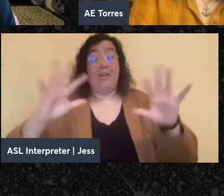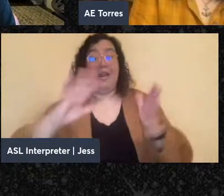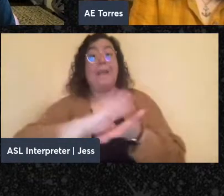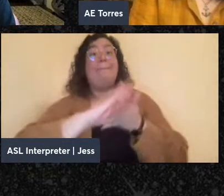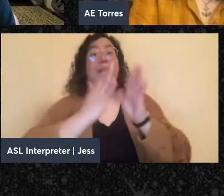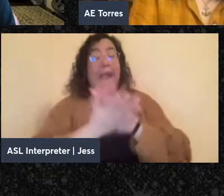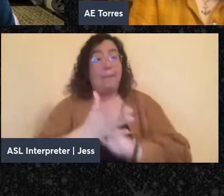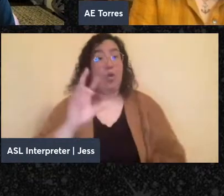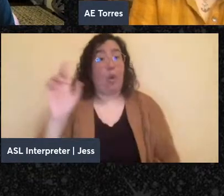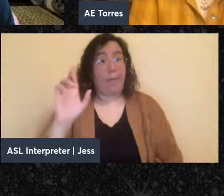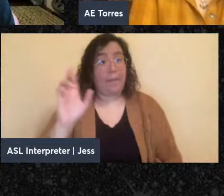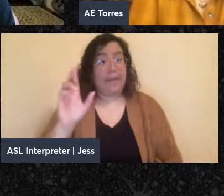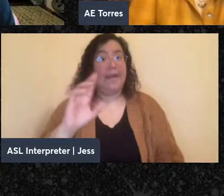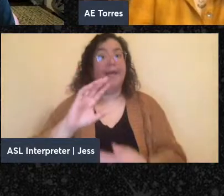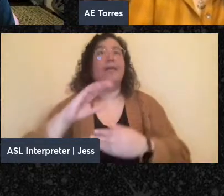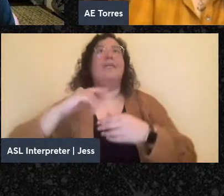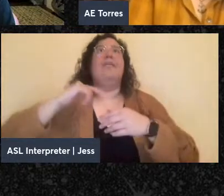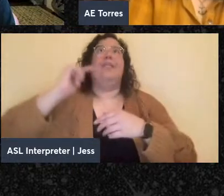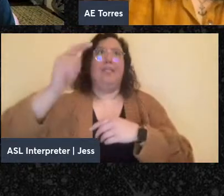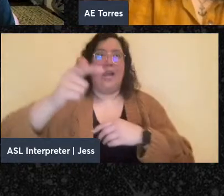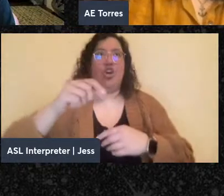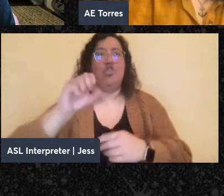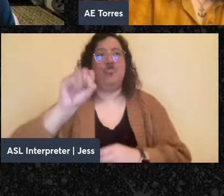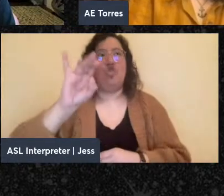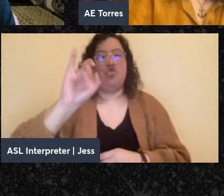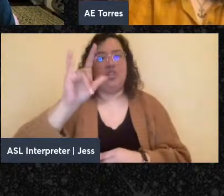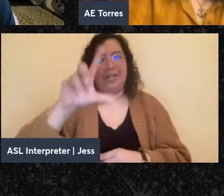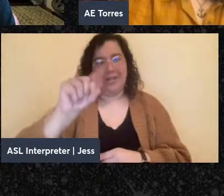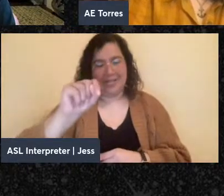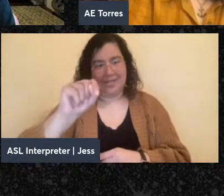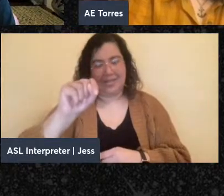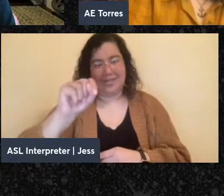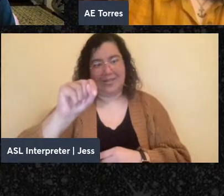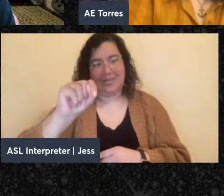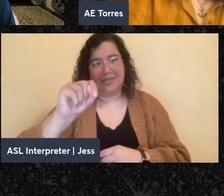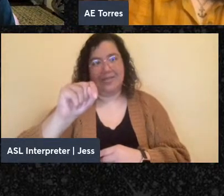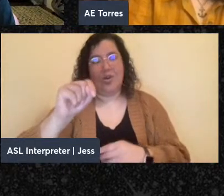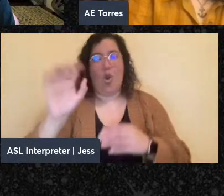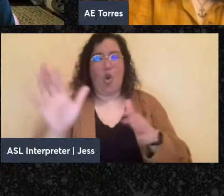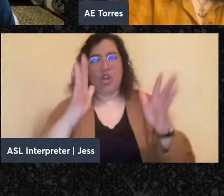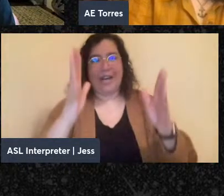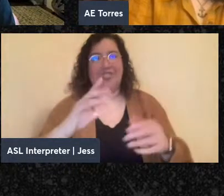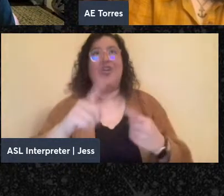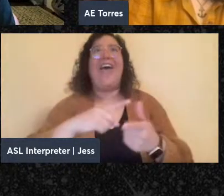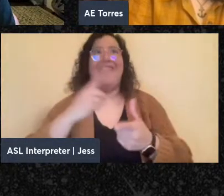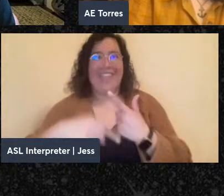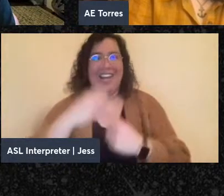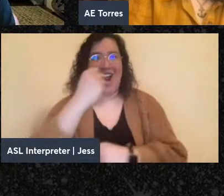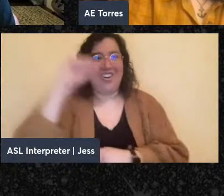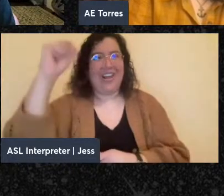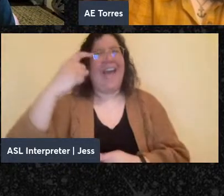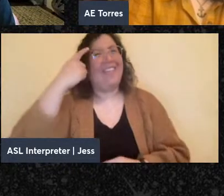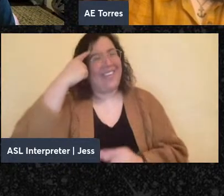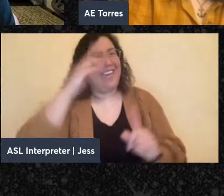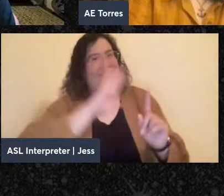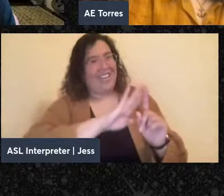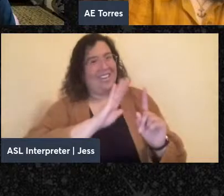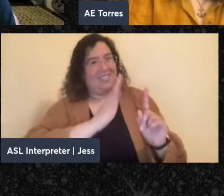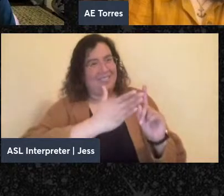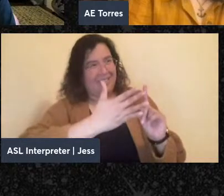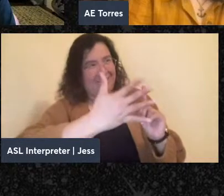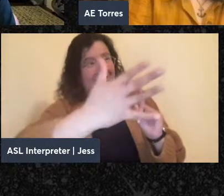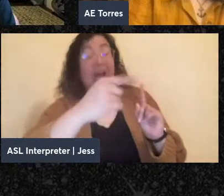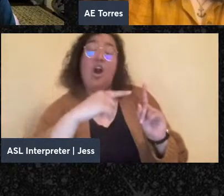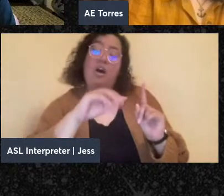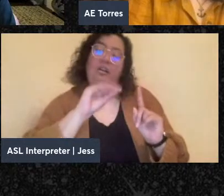and then he became a socialist labor organizer and an anarchist. And I think about his trajectory sometimes. of course, he married Lucy Parsons,